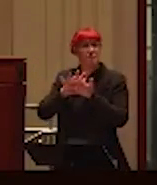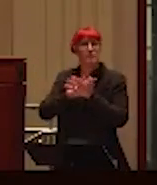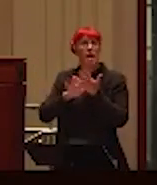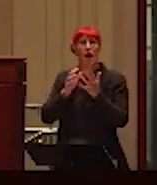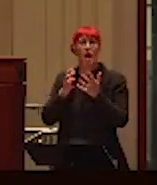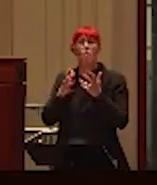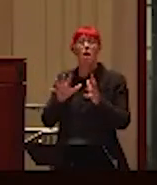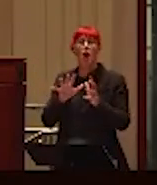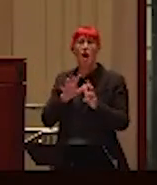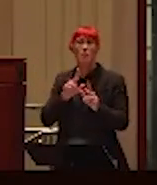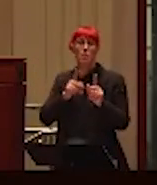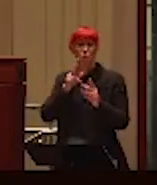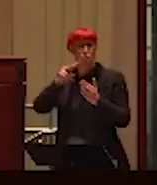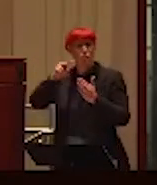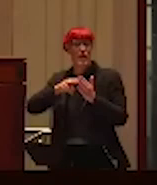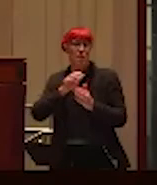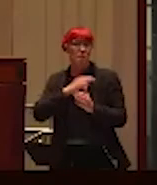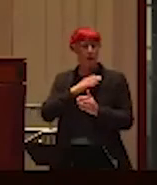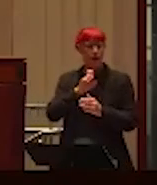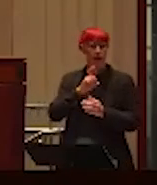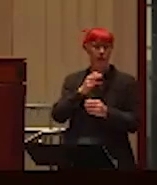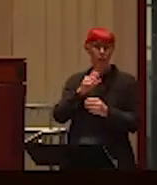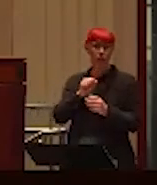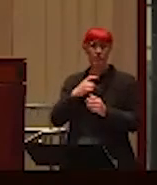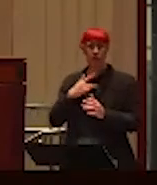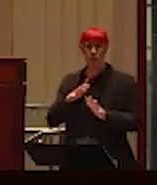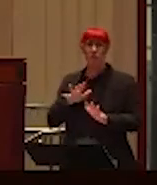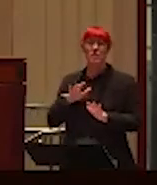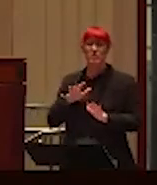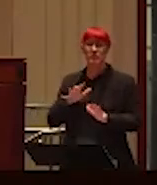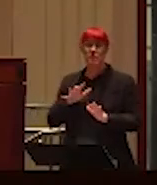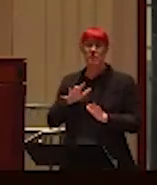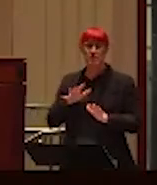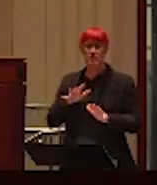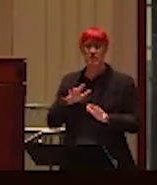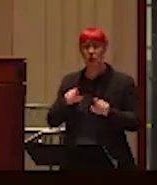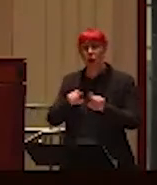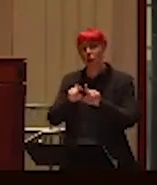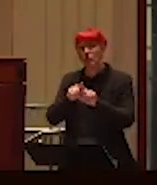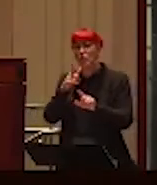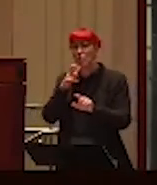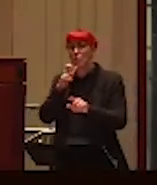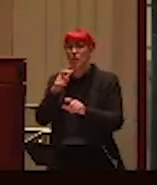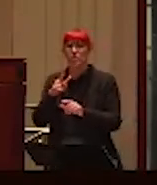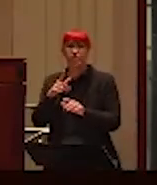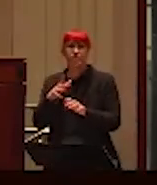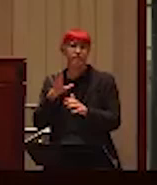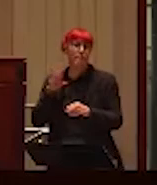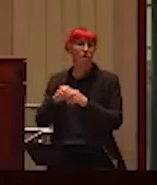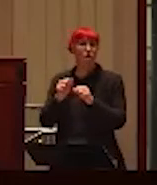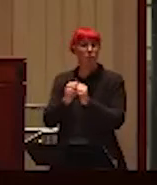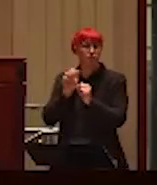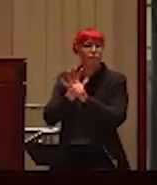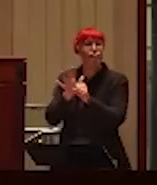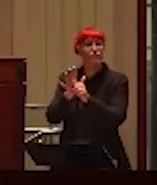editors, and partly not to get the sort of zealots of cancel culture riled, because they can make